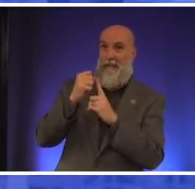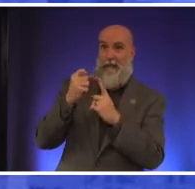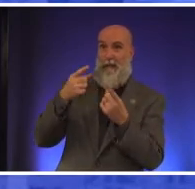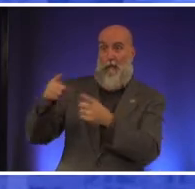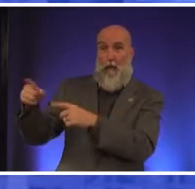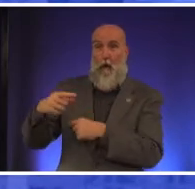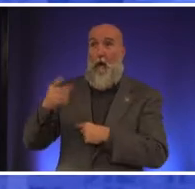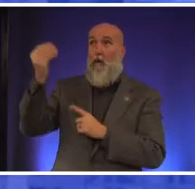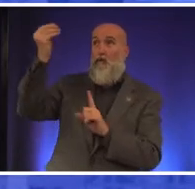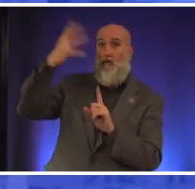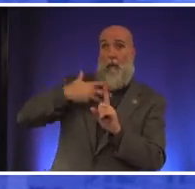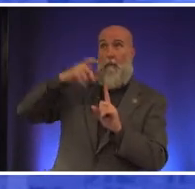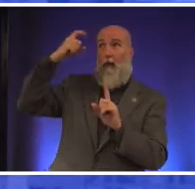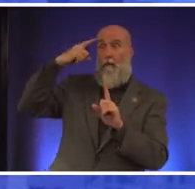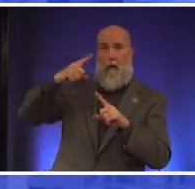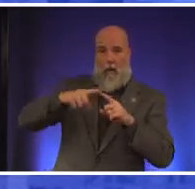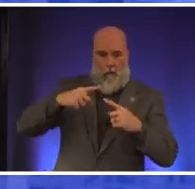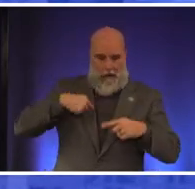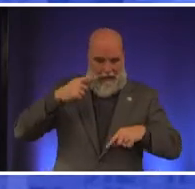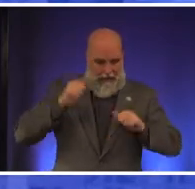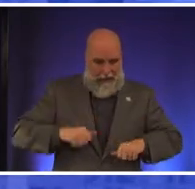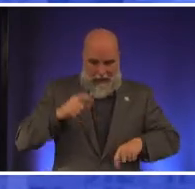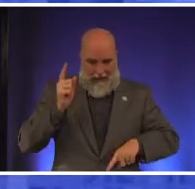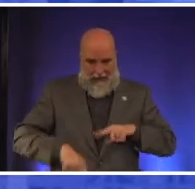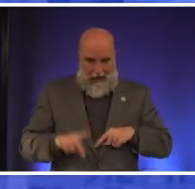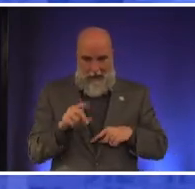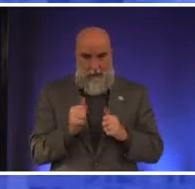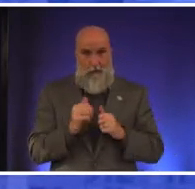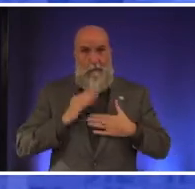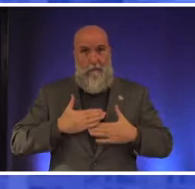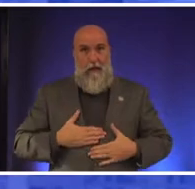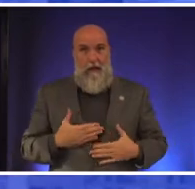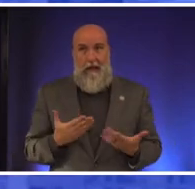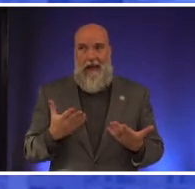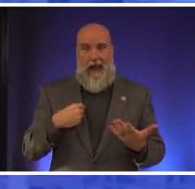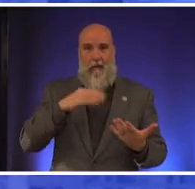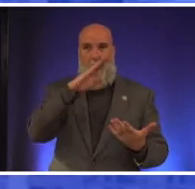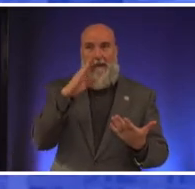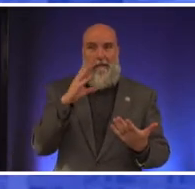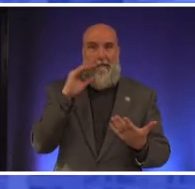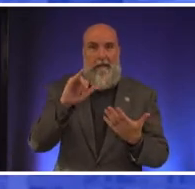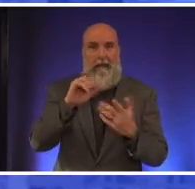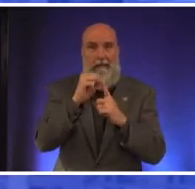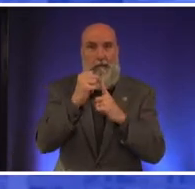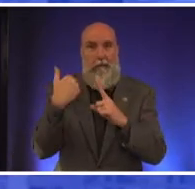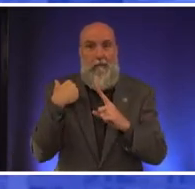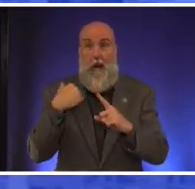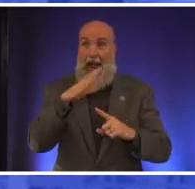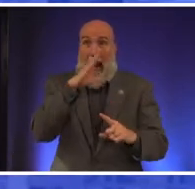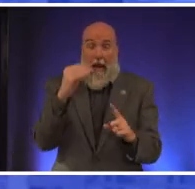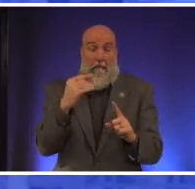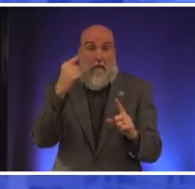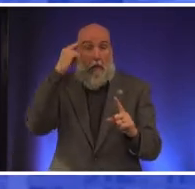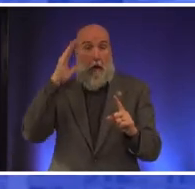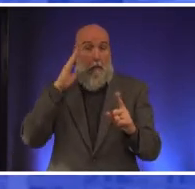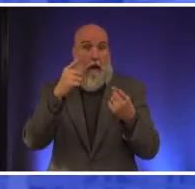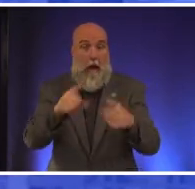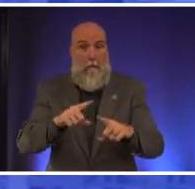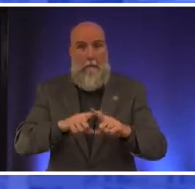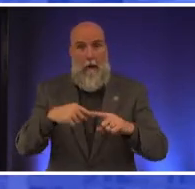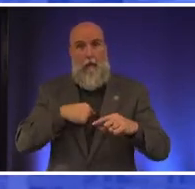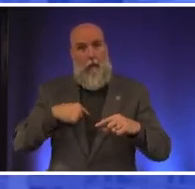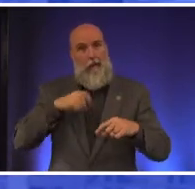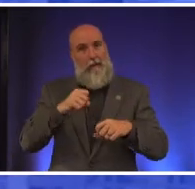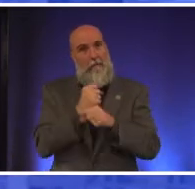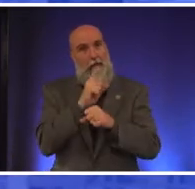being told by our government what we can and cannot do with our bodies and we've never been in this spot before never thought we would be but we need to make sure